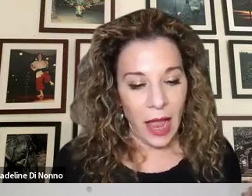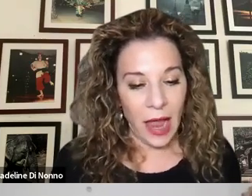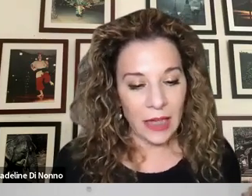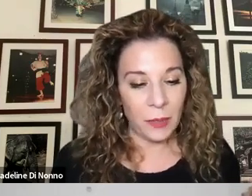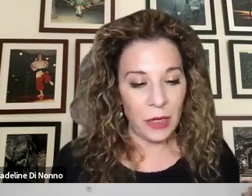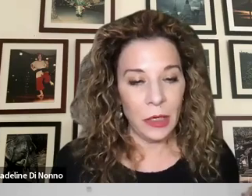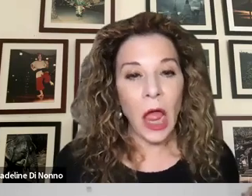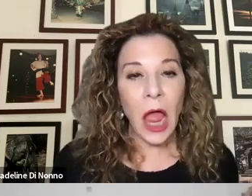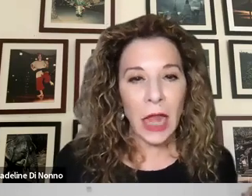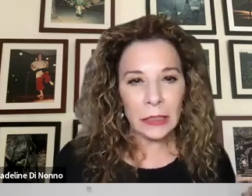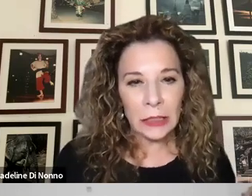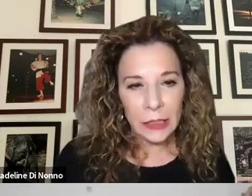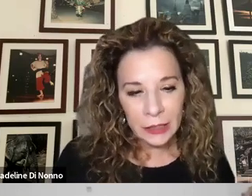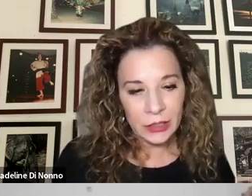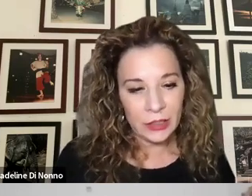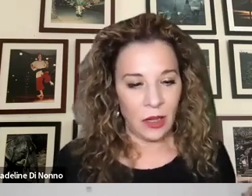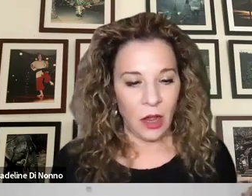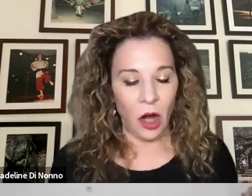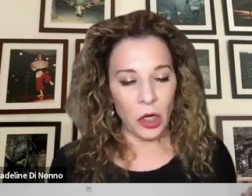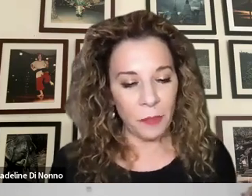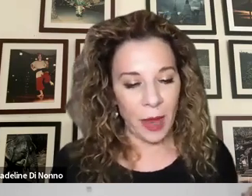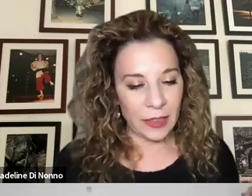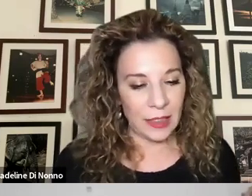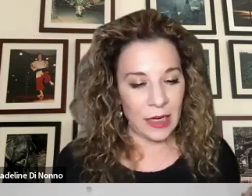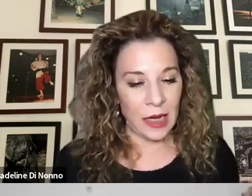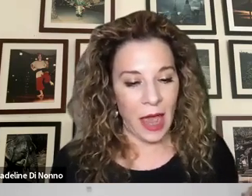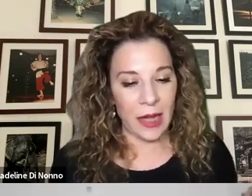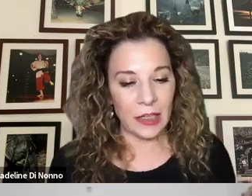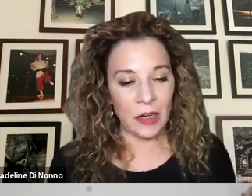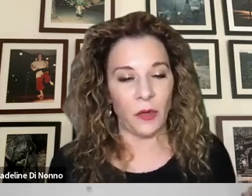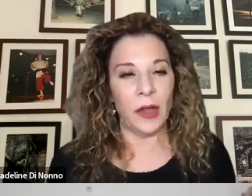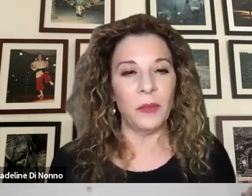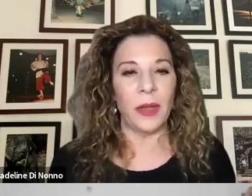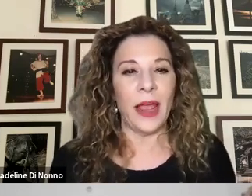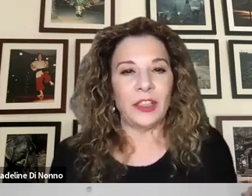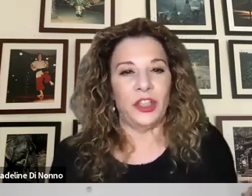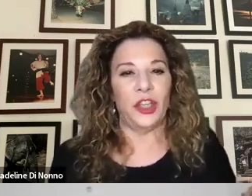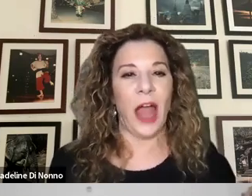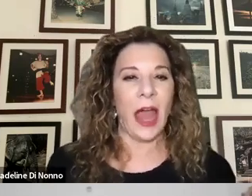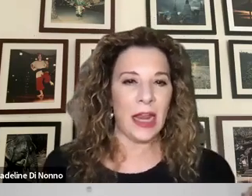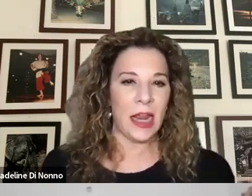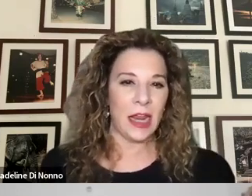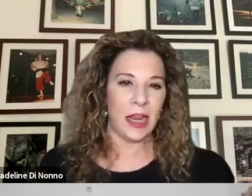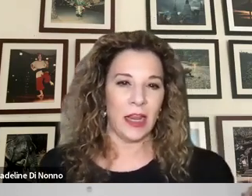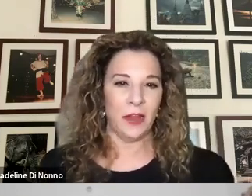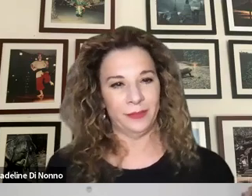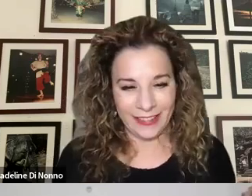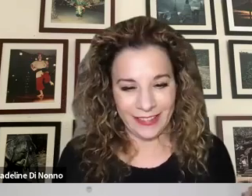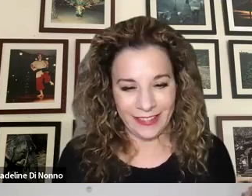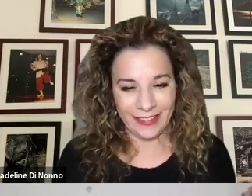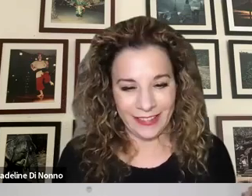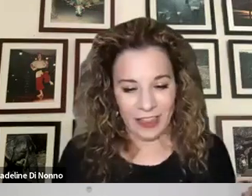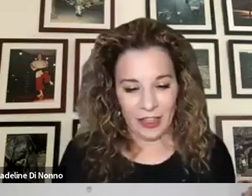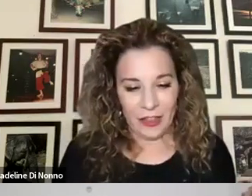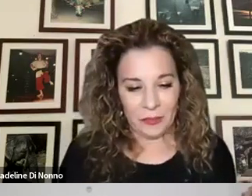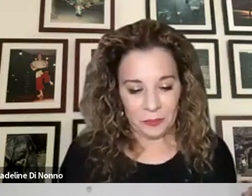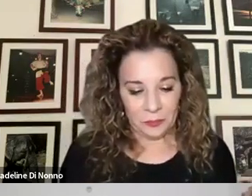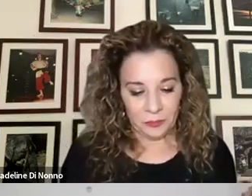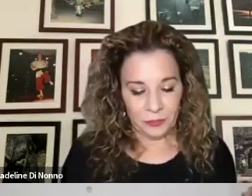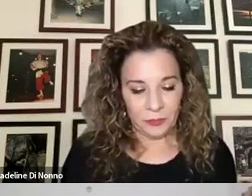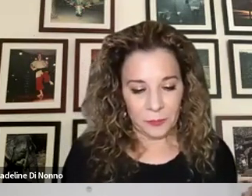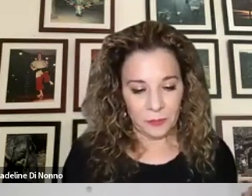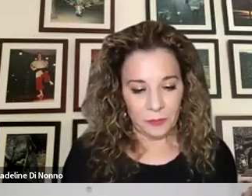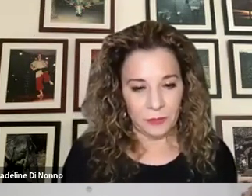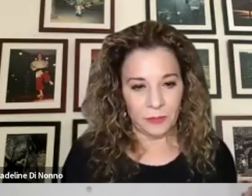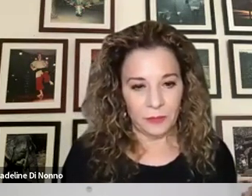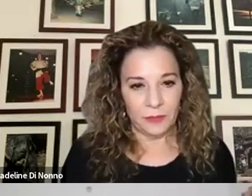And last but not least, our new bestie, Edison Grant, who plays Johnny. Hey, guys. We are so